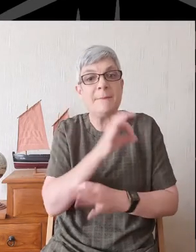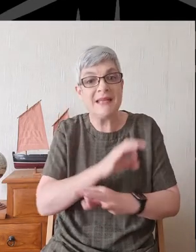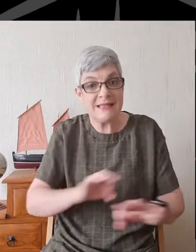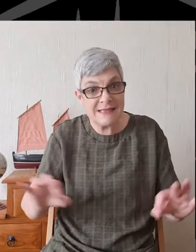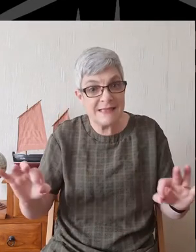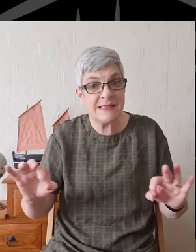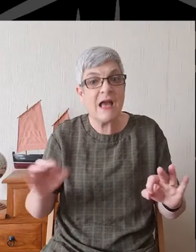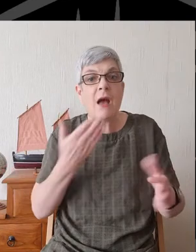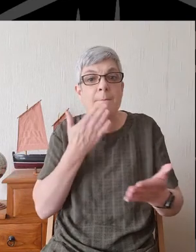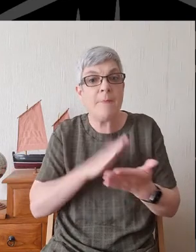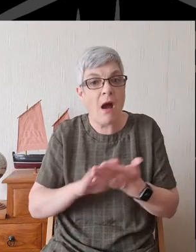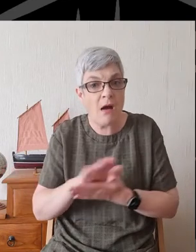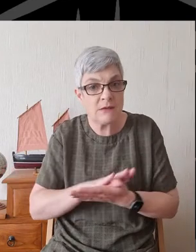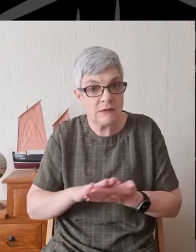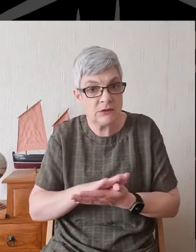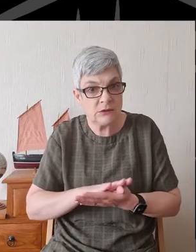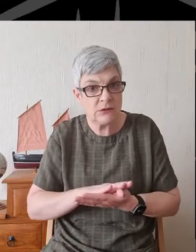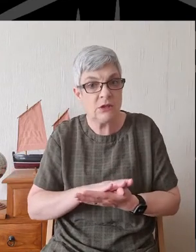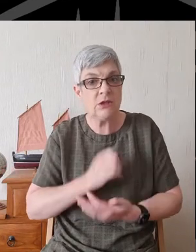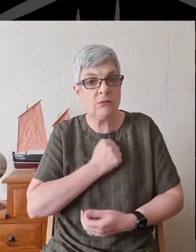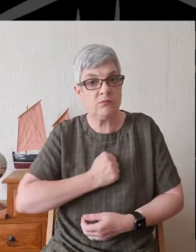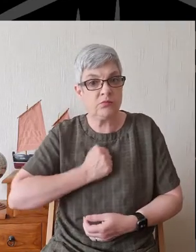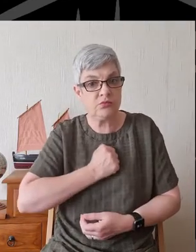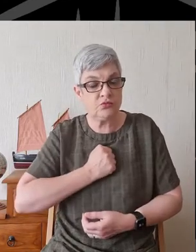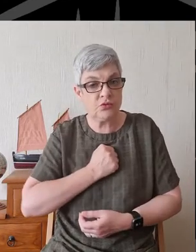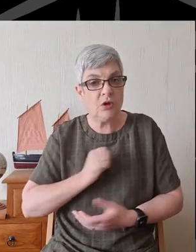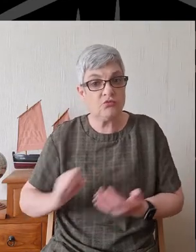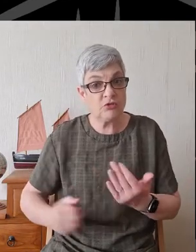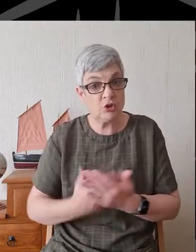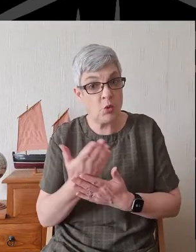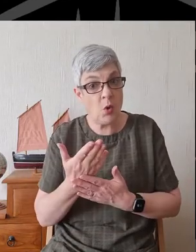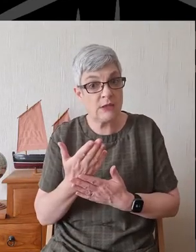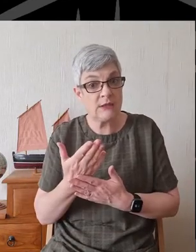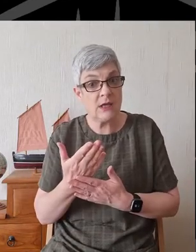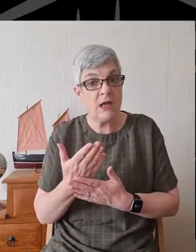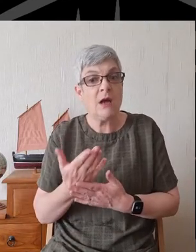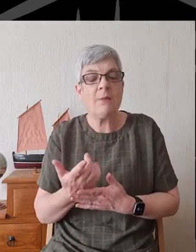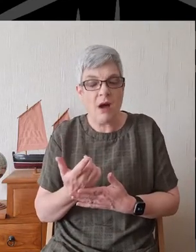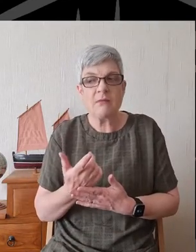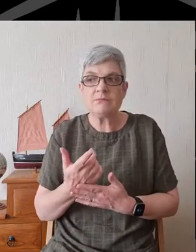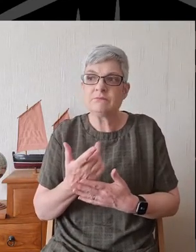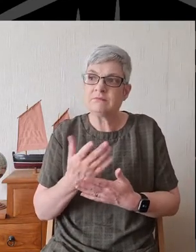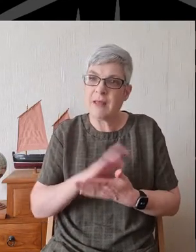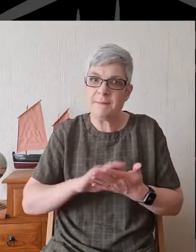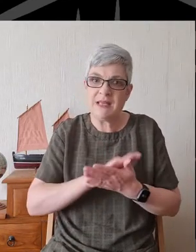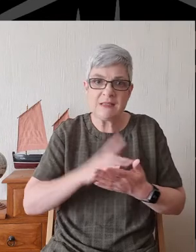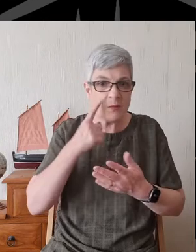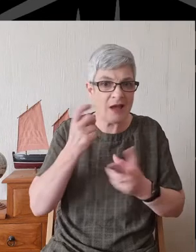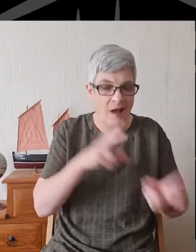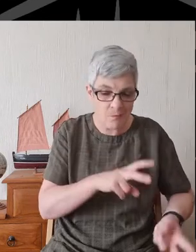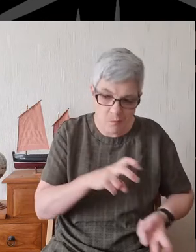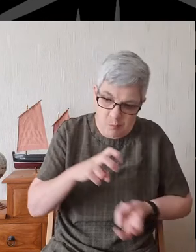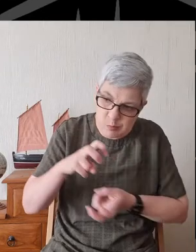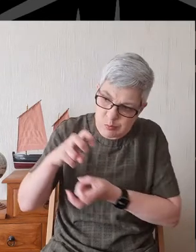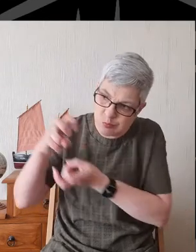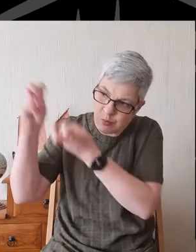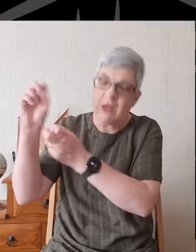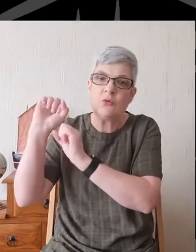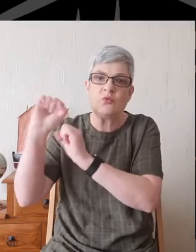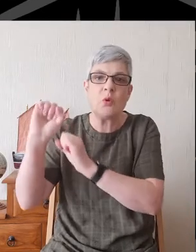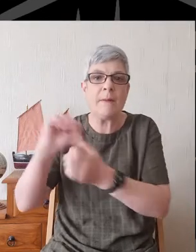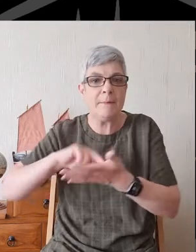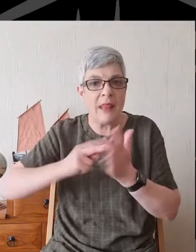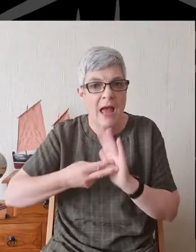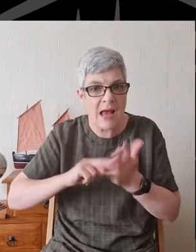and pardon restored, not simply to let us off the hook, but to draw us deeper and more fully into your plans and purposes